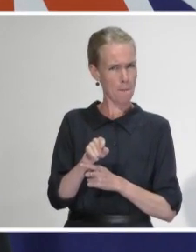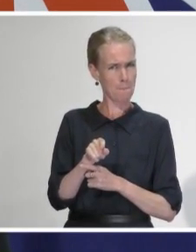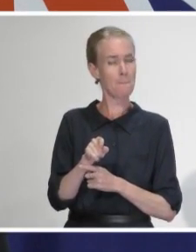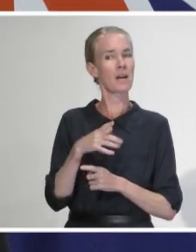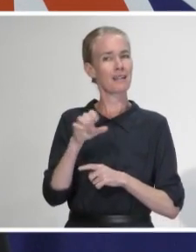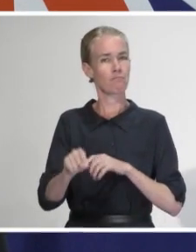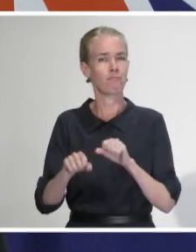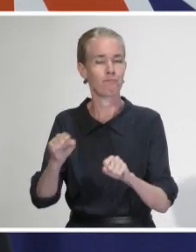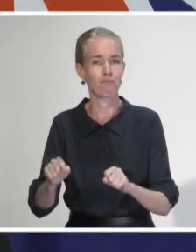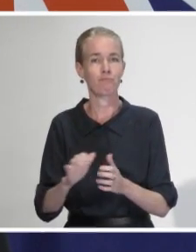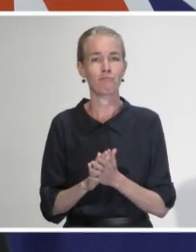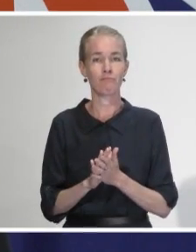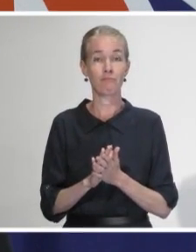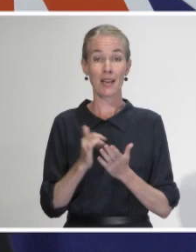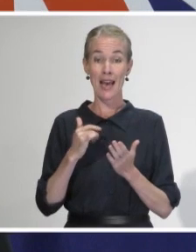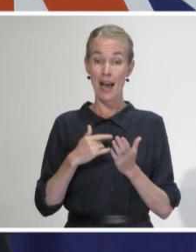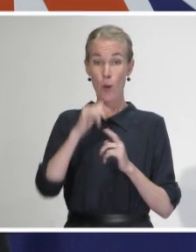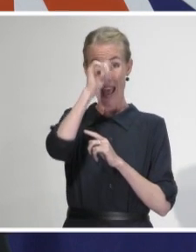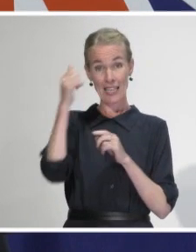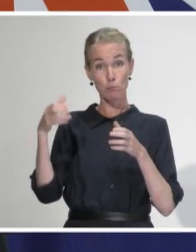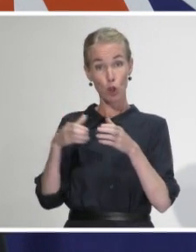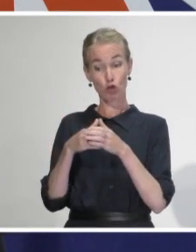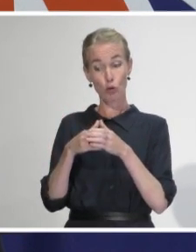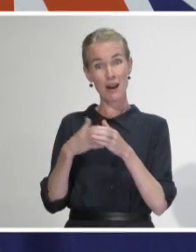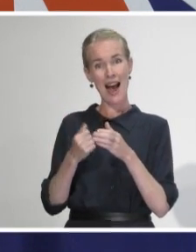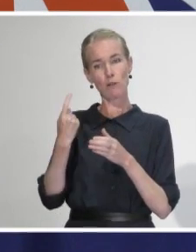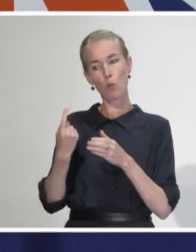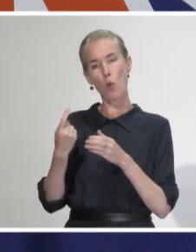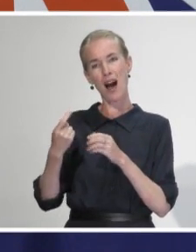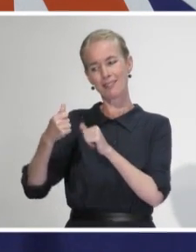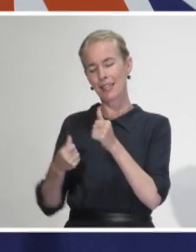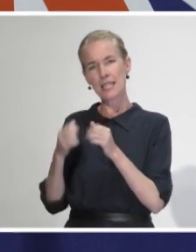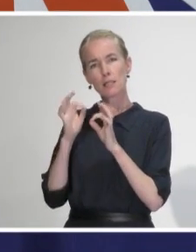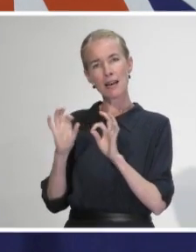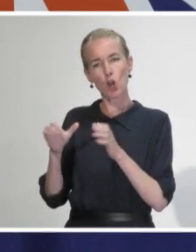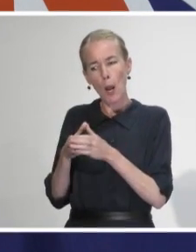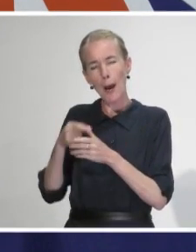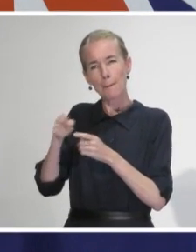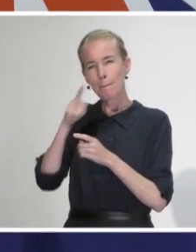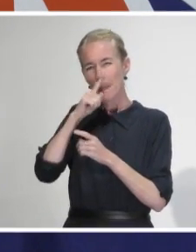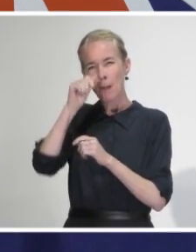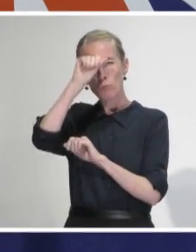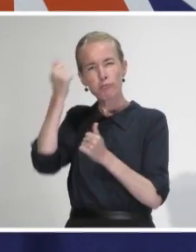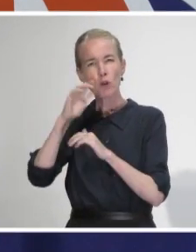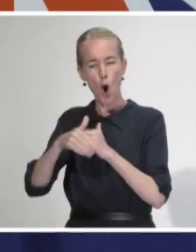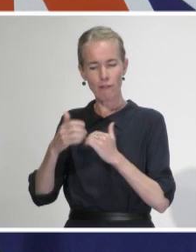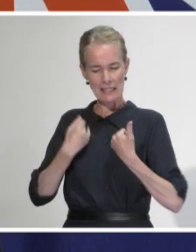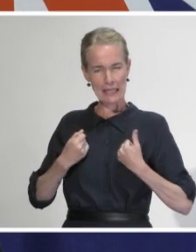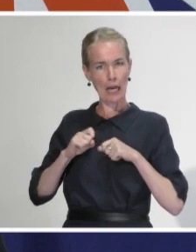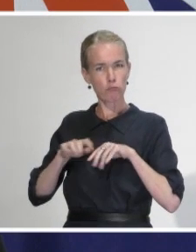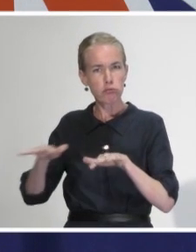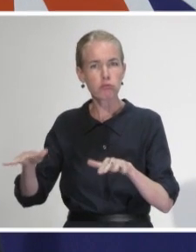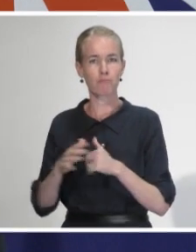epidemiology subgroup that met on Good Friday to look at the laboratory testing data with the regional